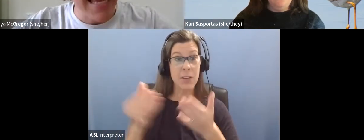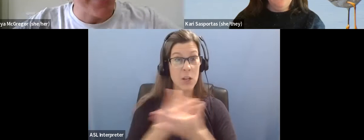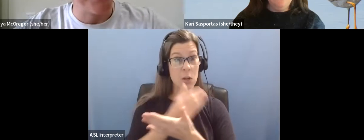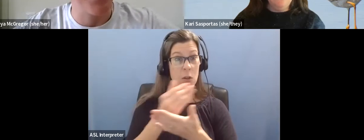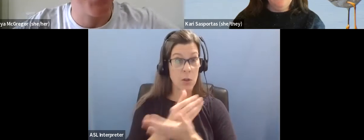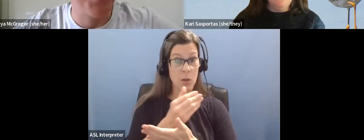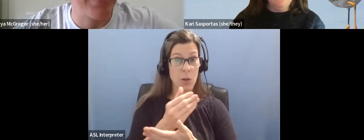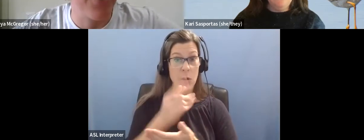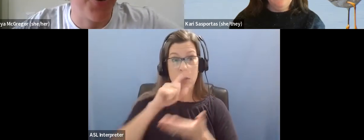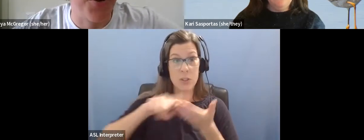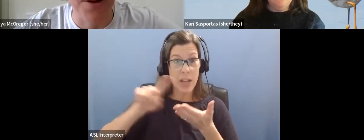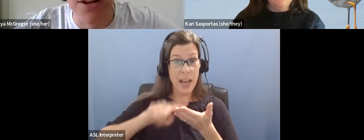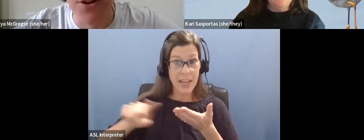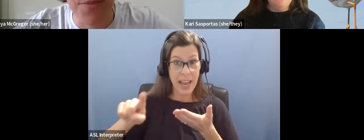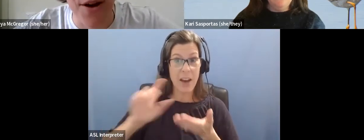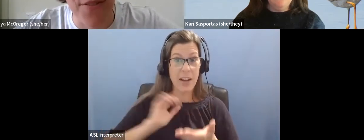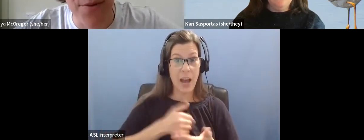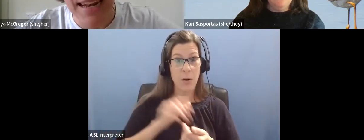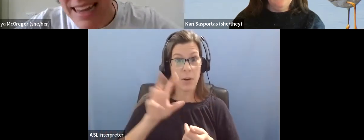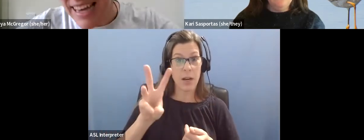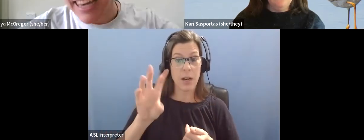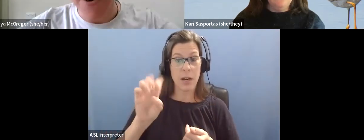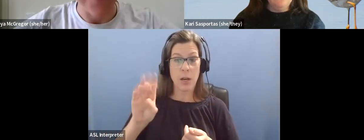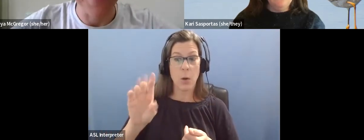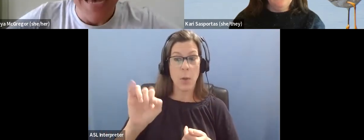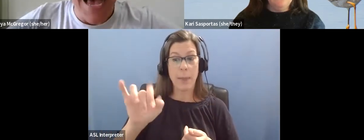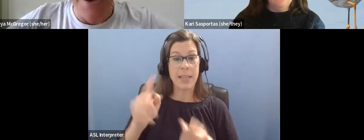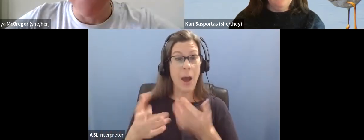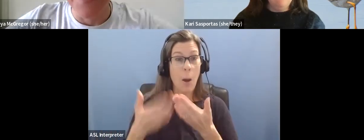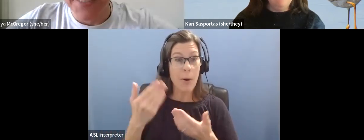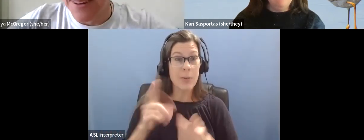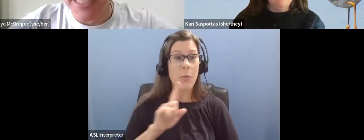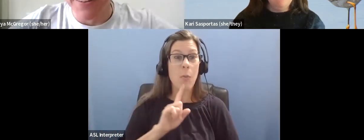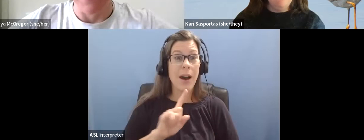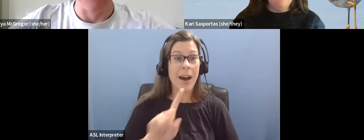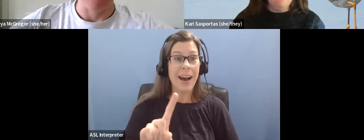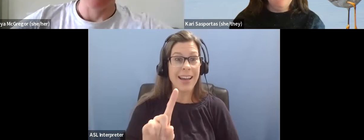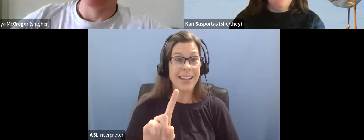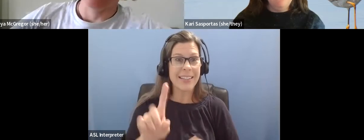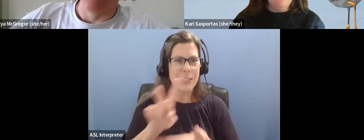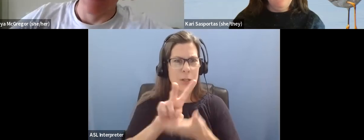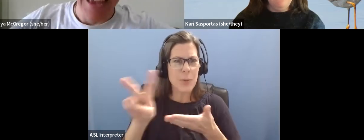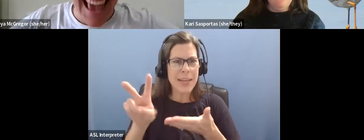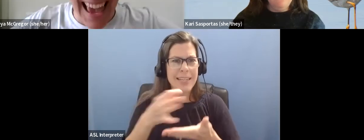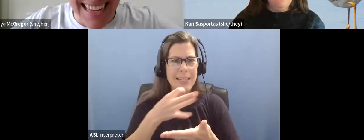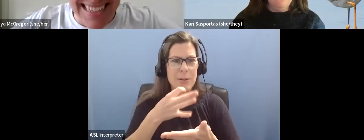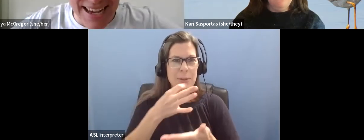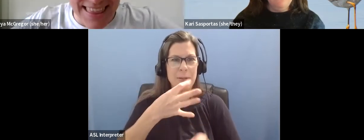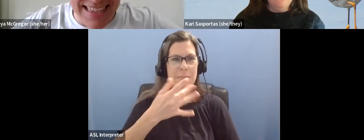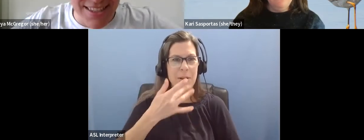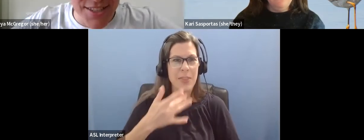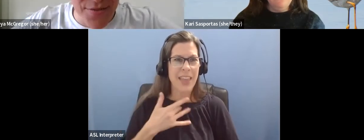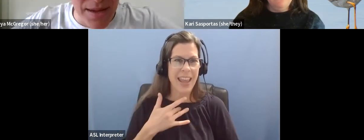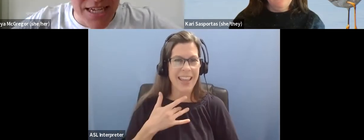please check out our website, birdability.org. We're a new non-profit. We're nearly a year old, two weeks away from our first birthday and